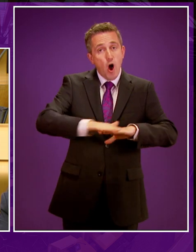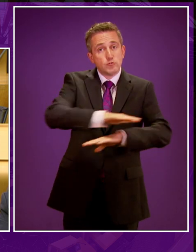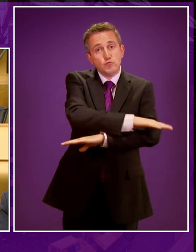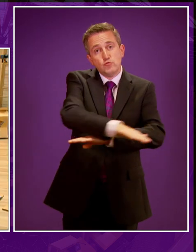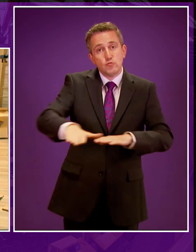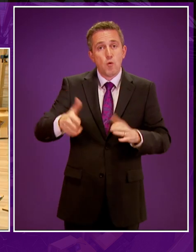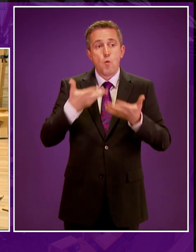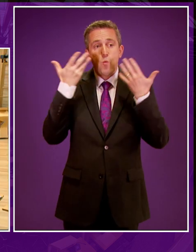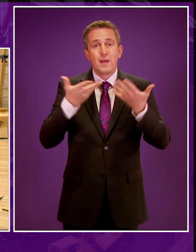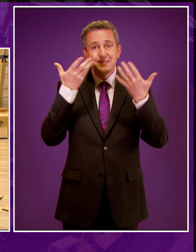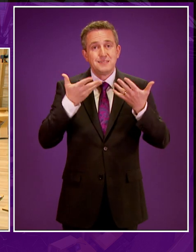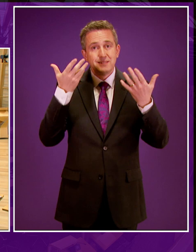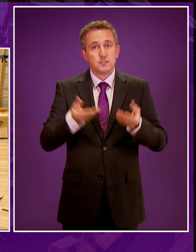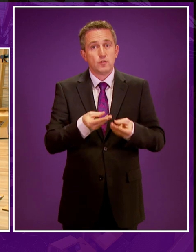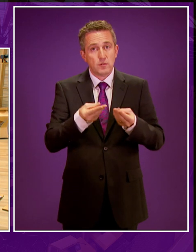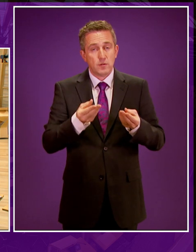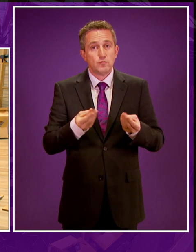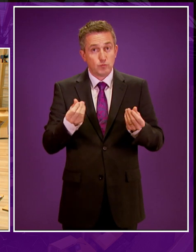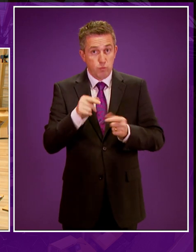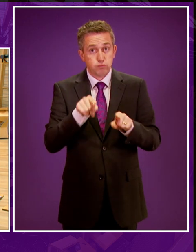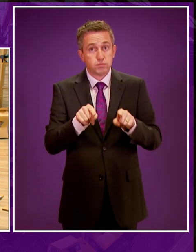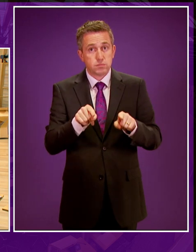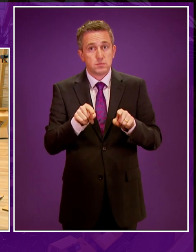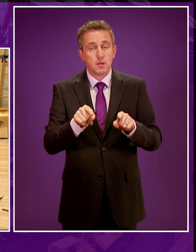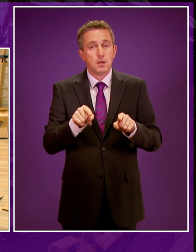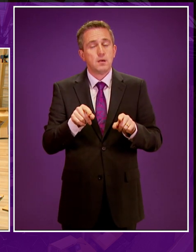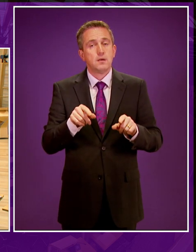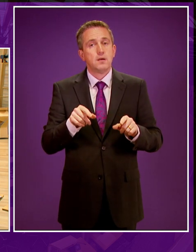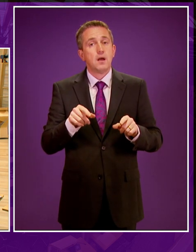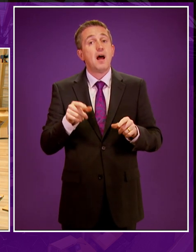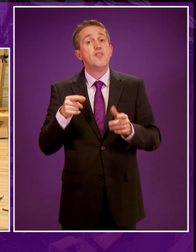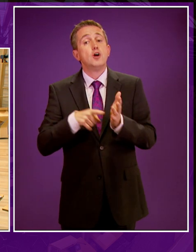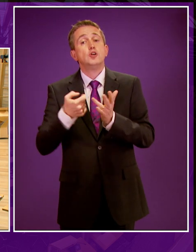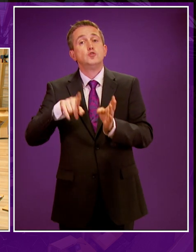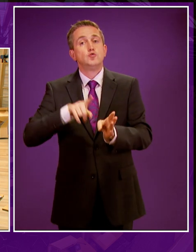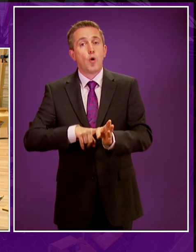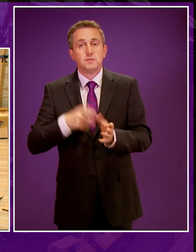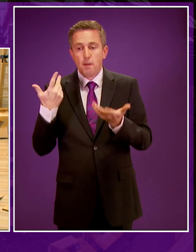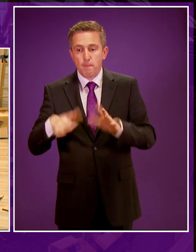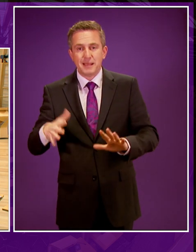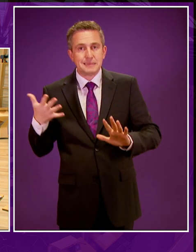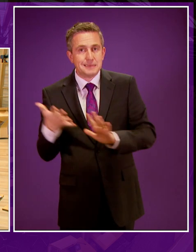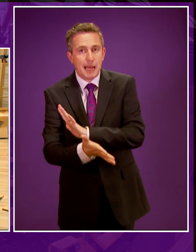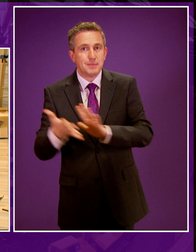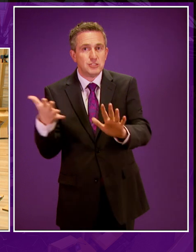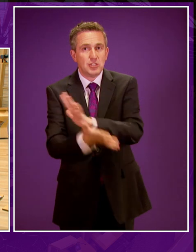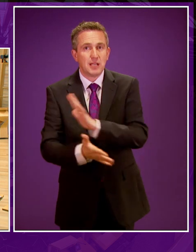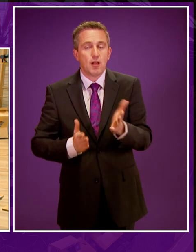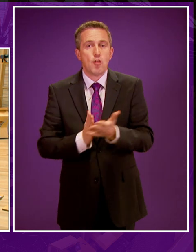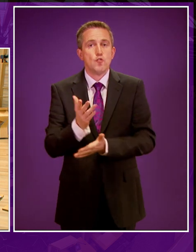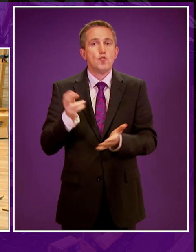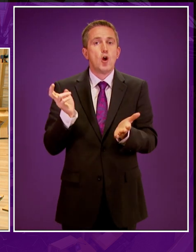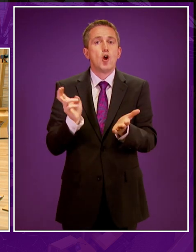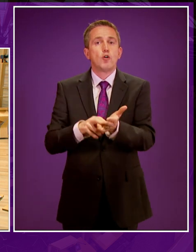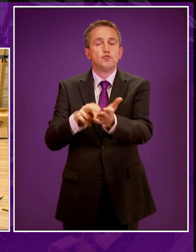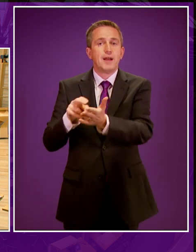resource, a part of the renewable sector that the Tories have been damaging through their bad decisions on the contract for difference